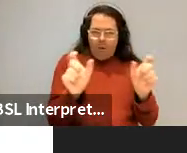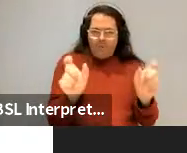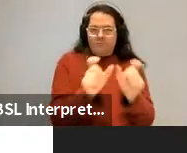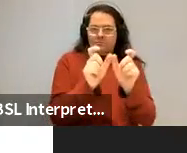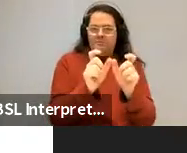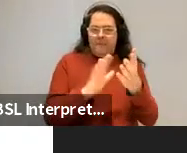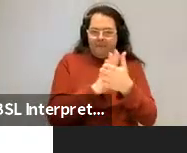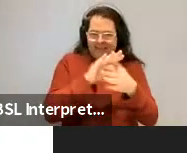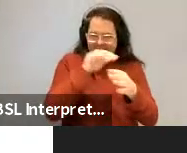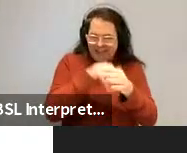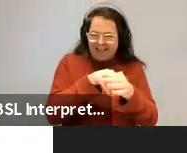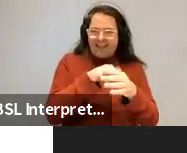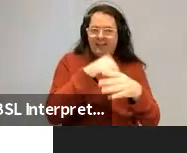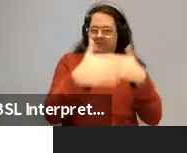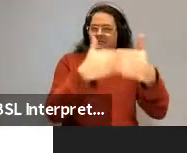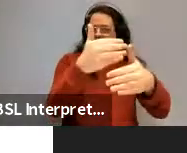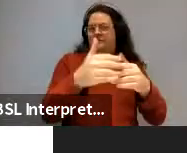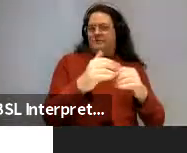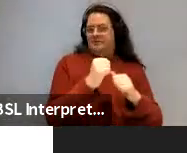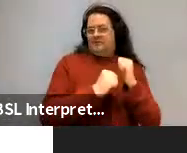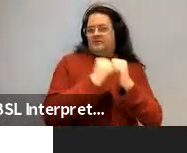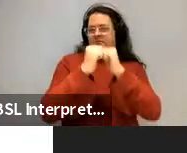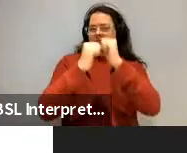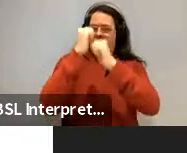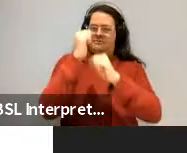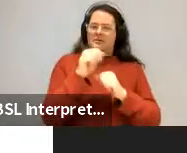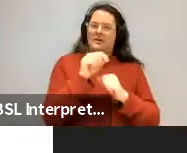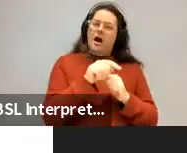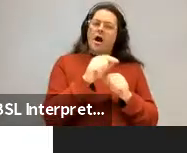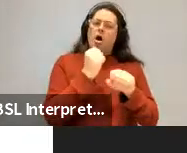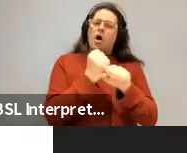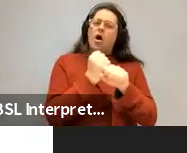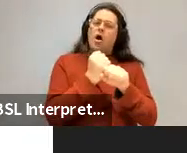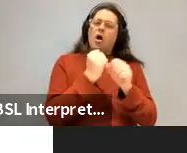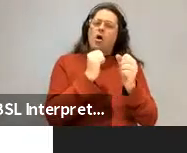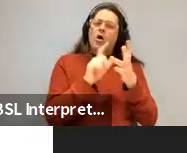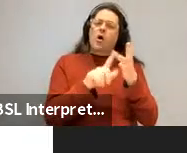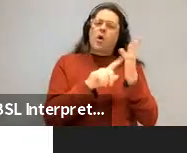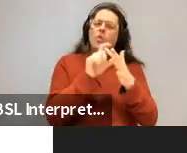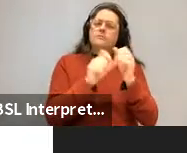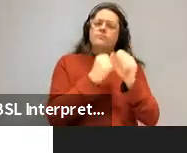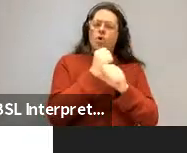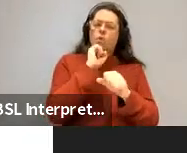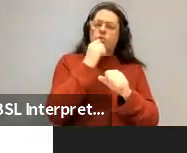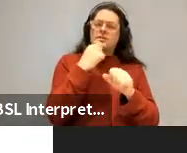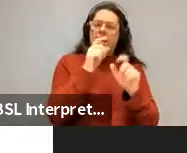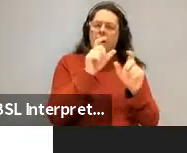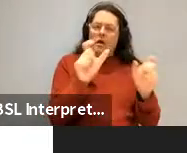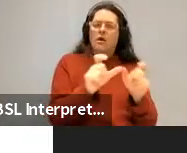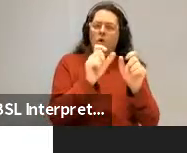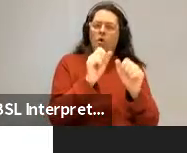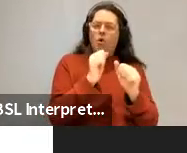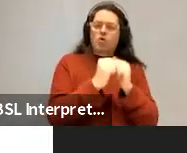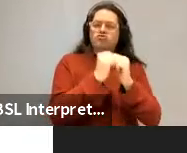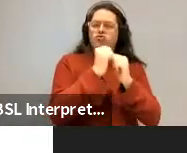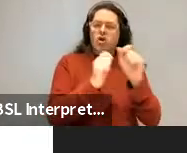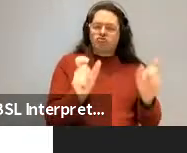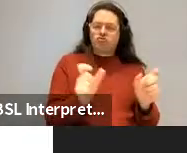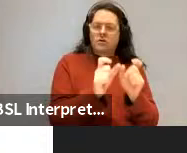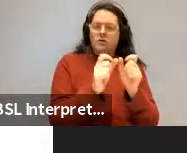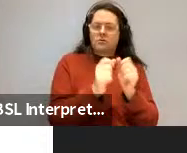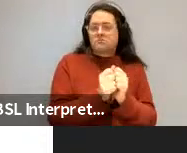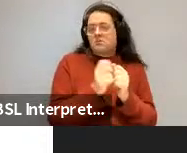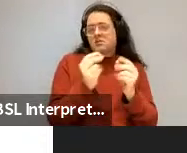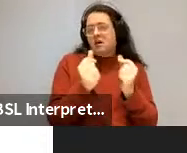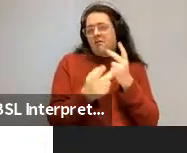These are constructions in Goldberg's terms, or you can see Jack and Doff's recent work, or Kolgover and